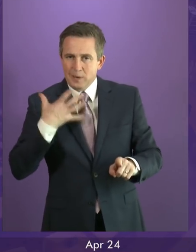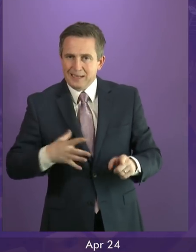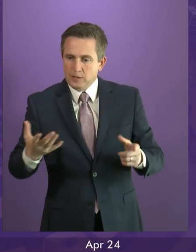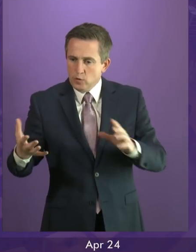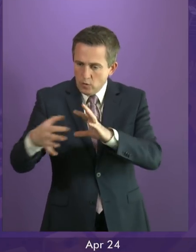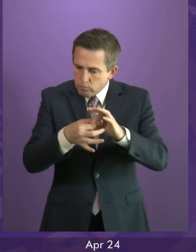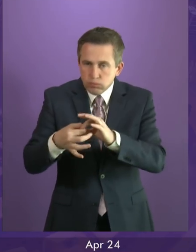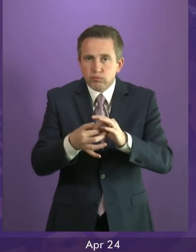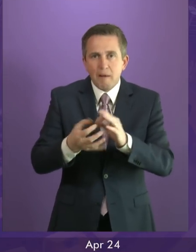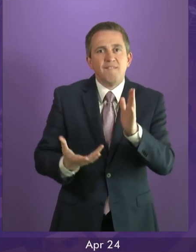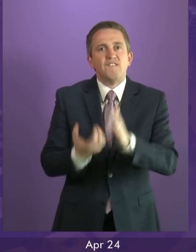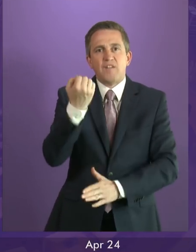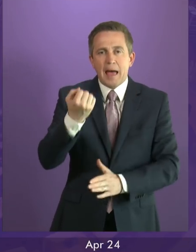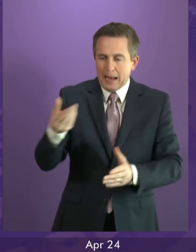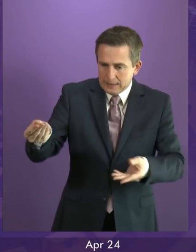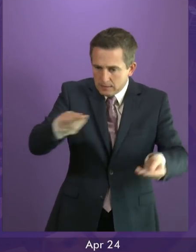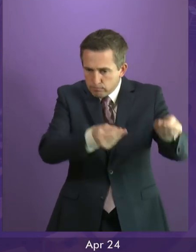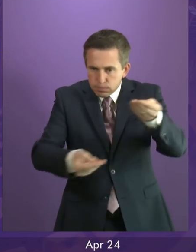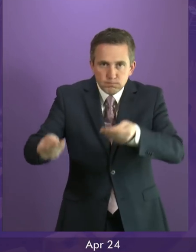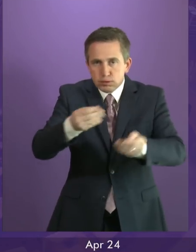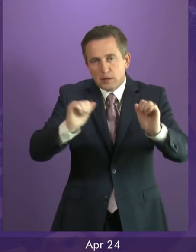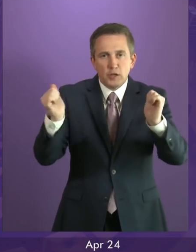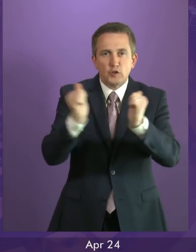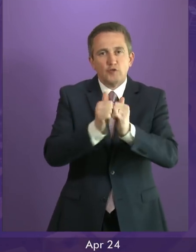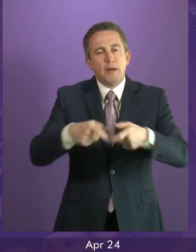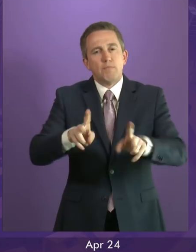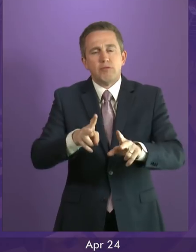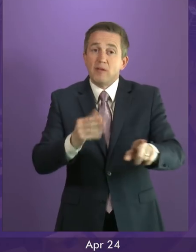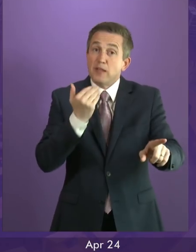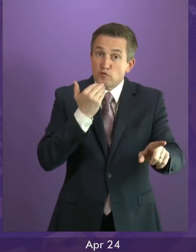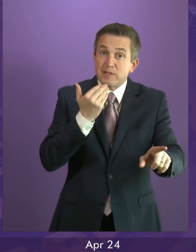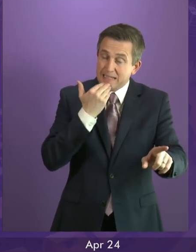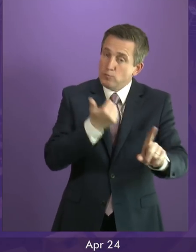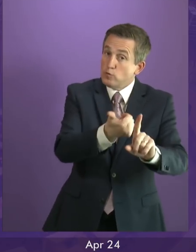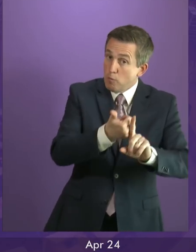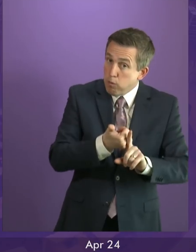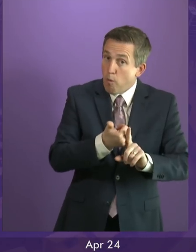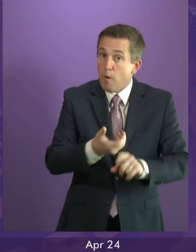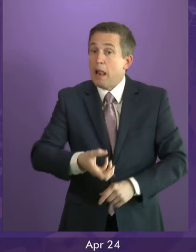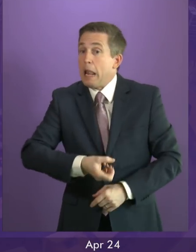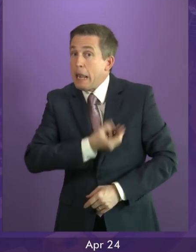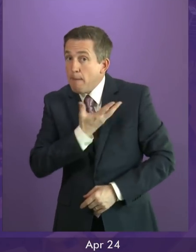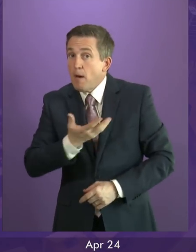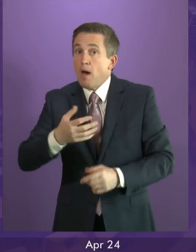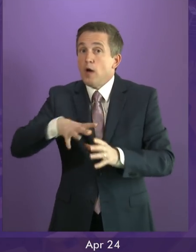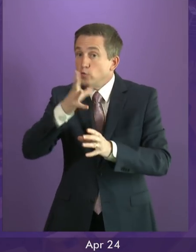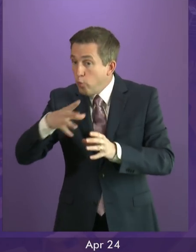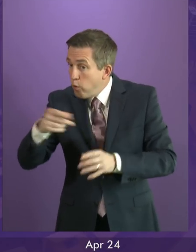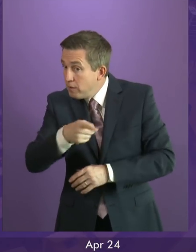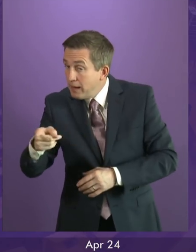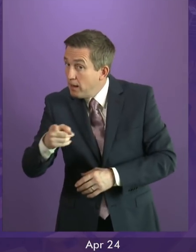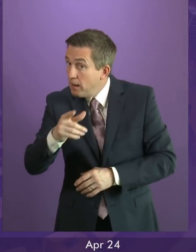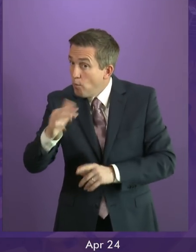together to find that consensus. I am willing to do that. I trust the Greens will be willing to do that. And I hope the other parties, once they have had some